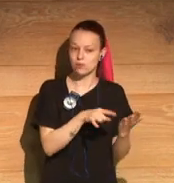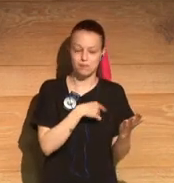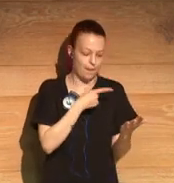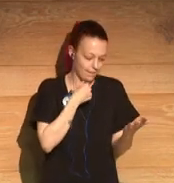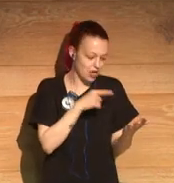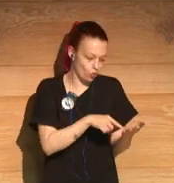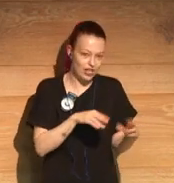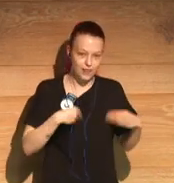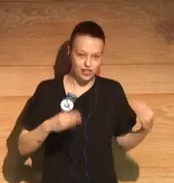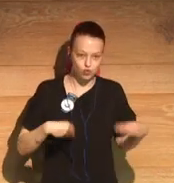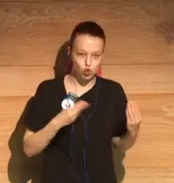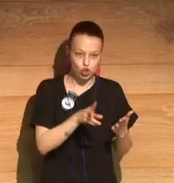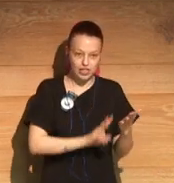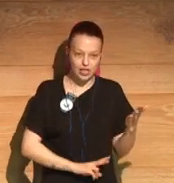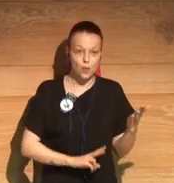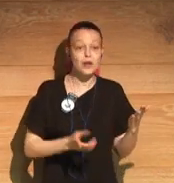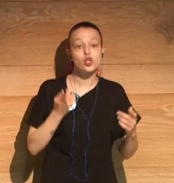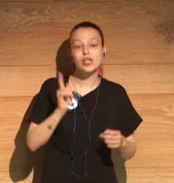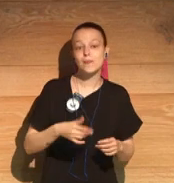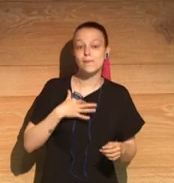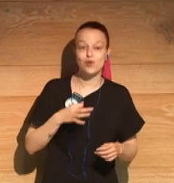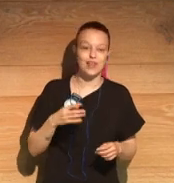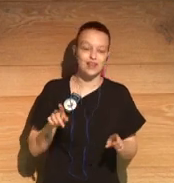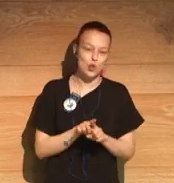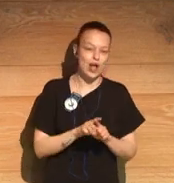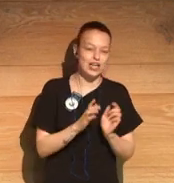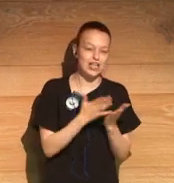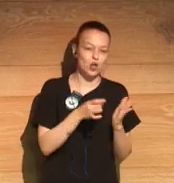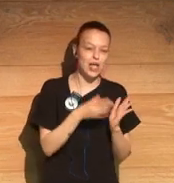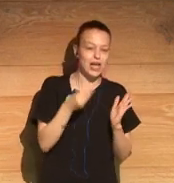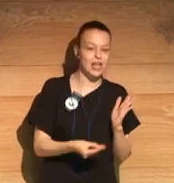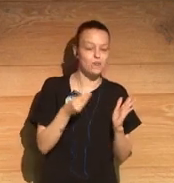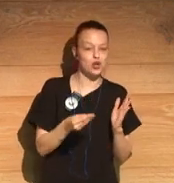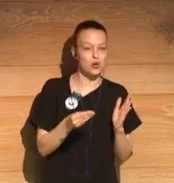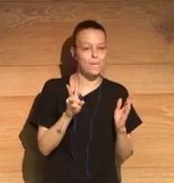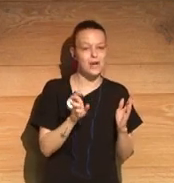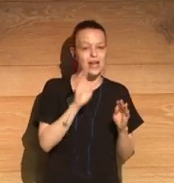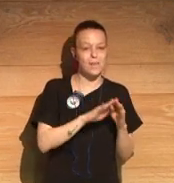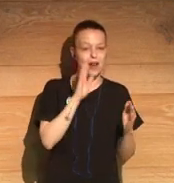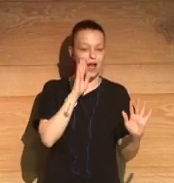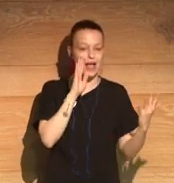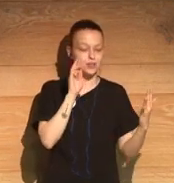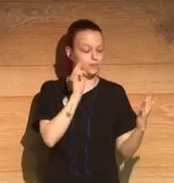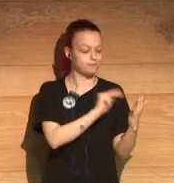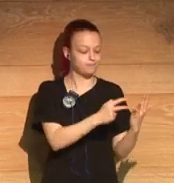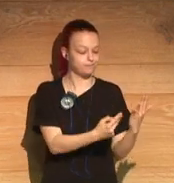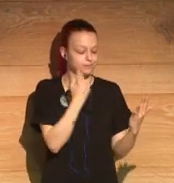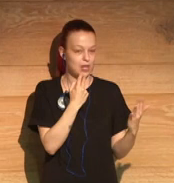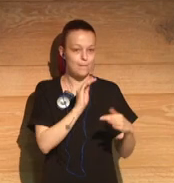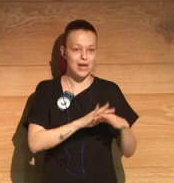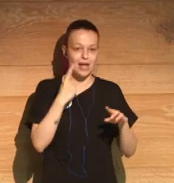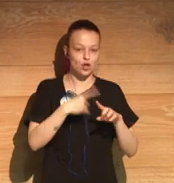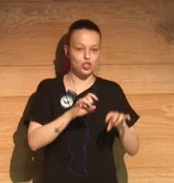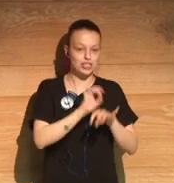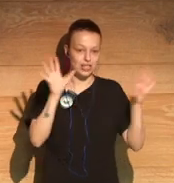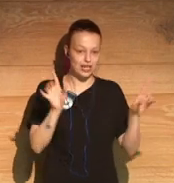These are books that are not only very enjoyable, but as good books do, they serve as a sort of mirror to